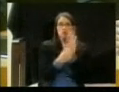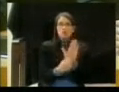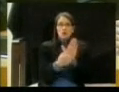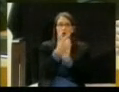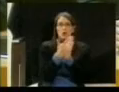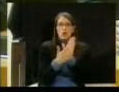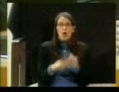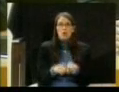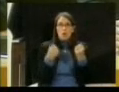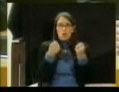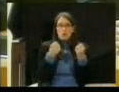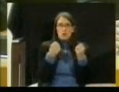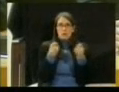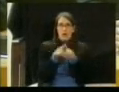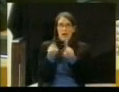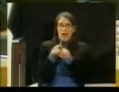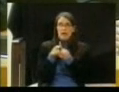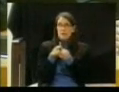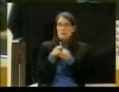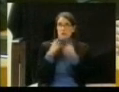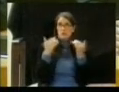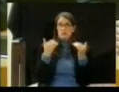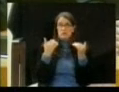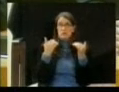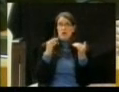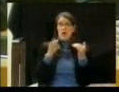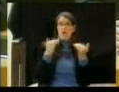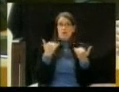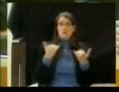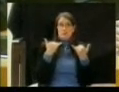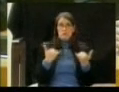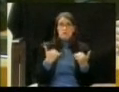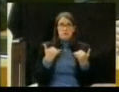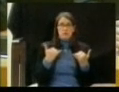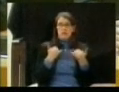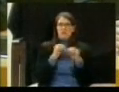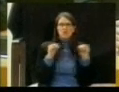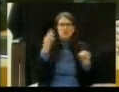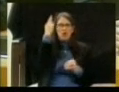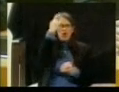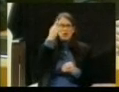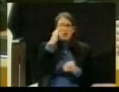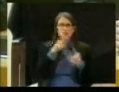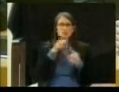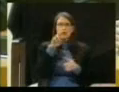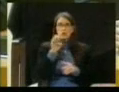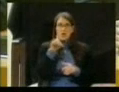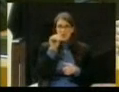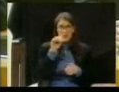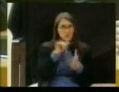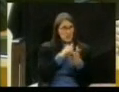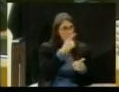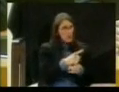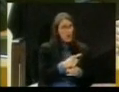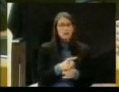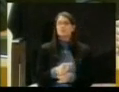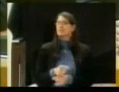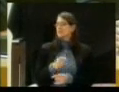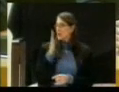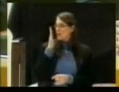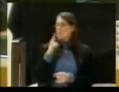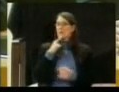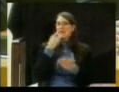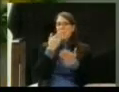there is no reason to redo this. Is that correct? It would be evidence from the body as it existed on January 31 at 9 a.m.